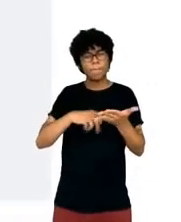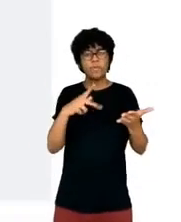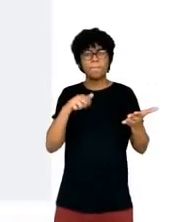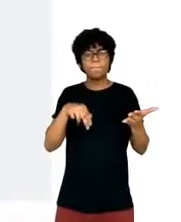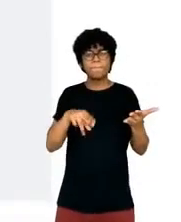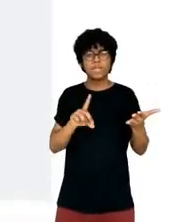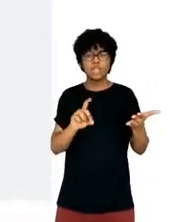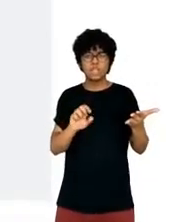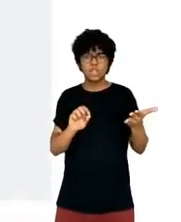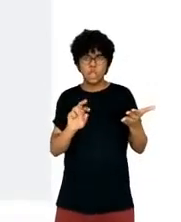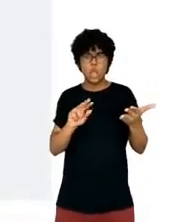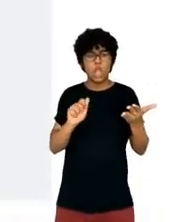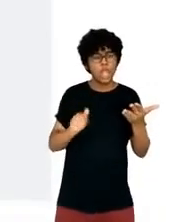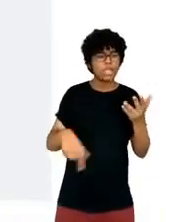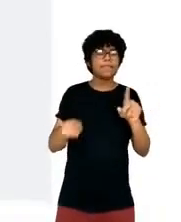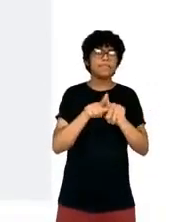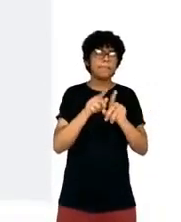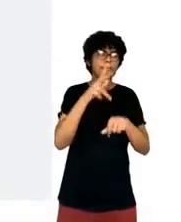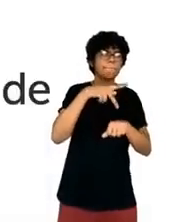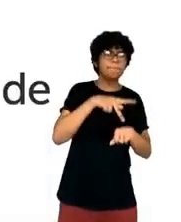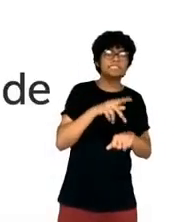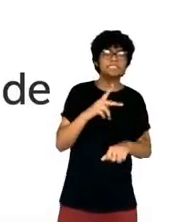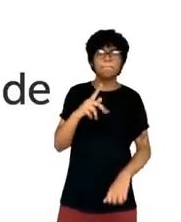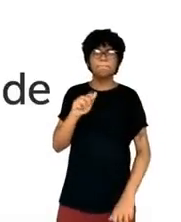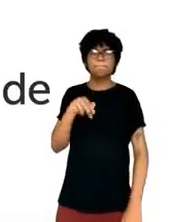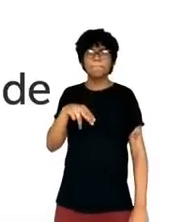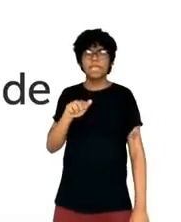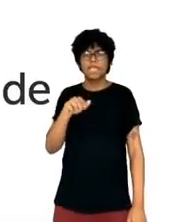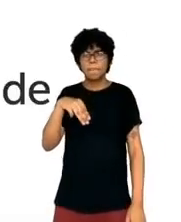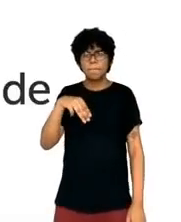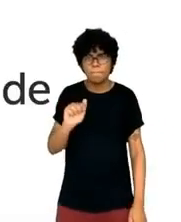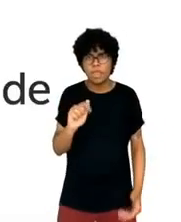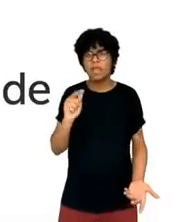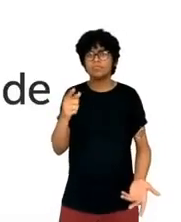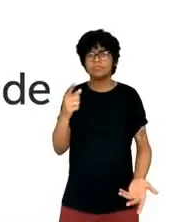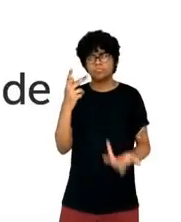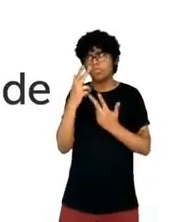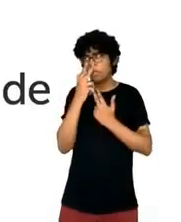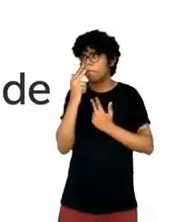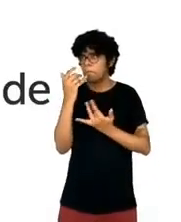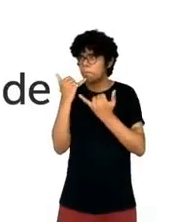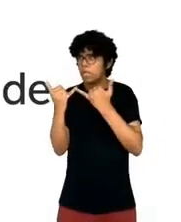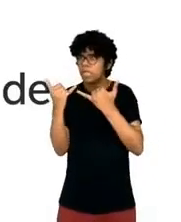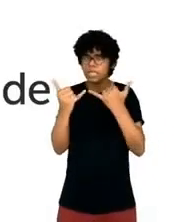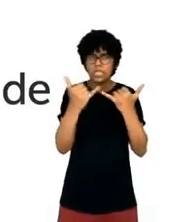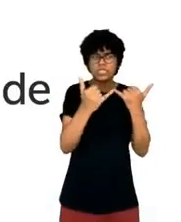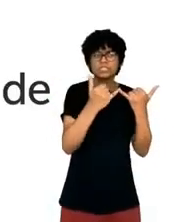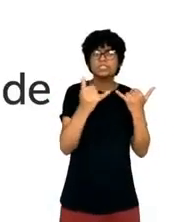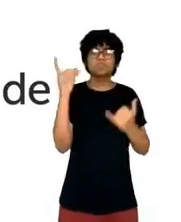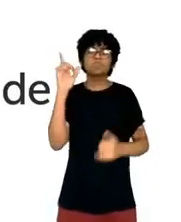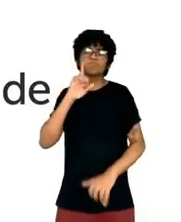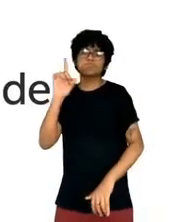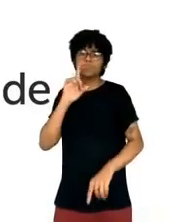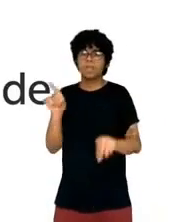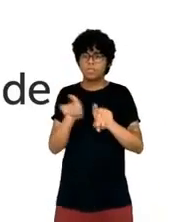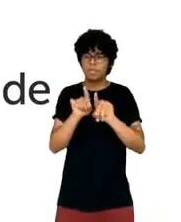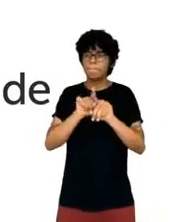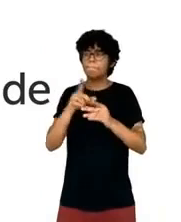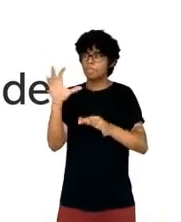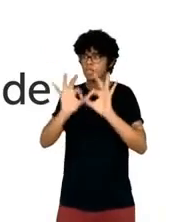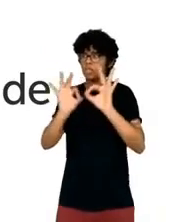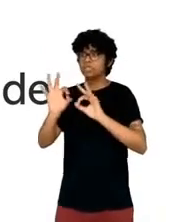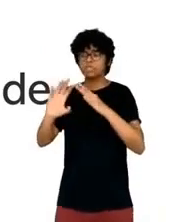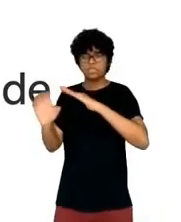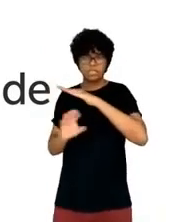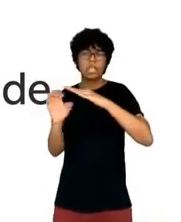In the States, we see these sorts of collaborations organized by publishers like ProPublica. In Brazil, we saw this